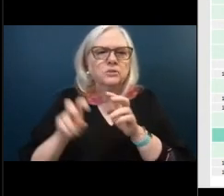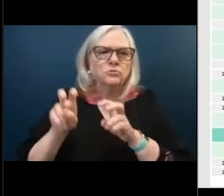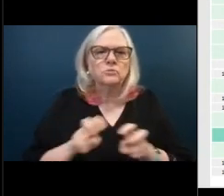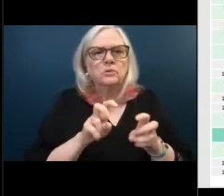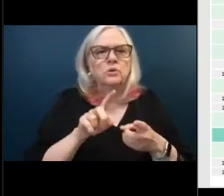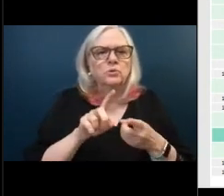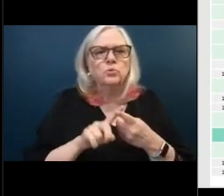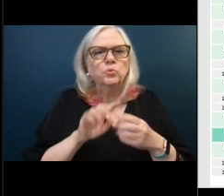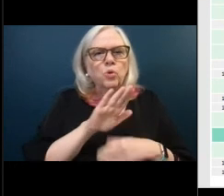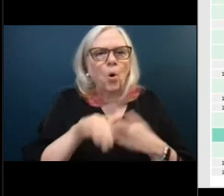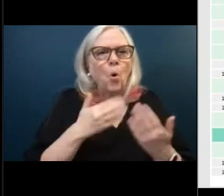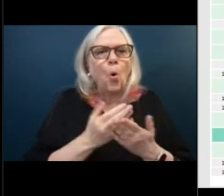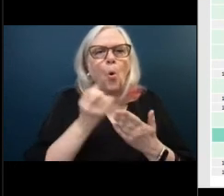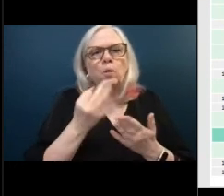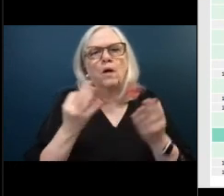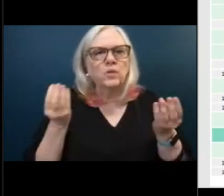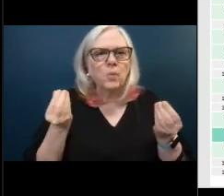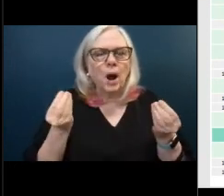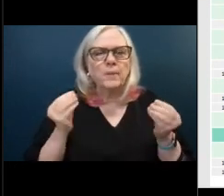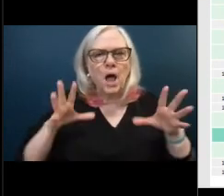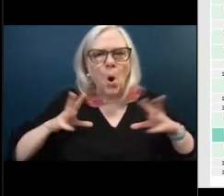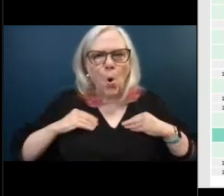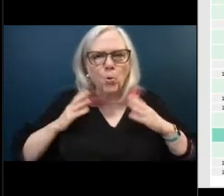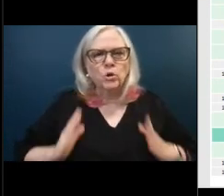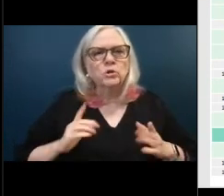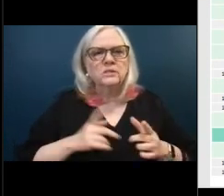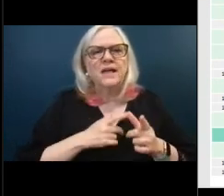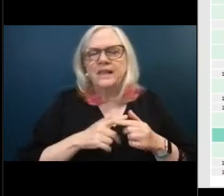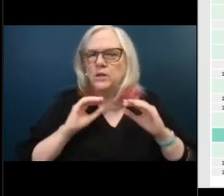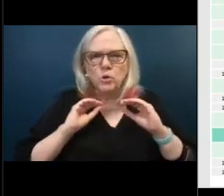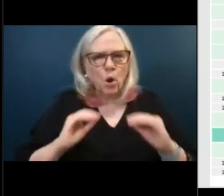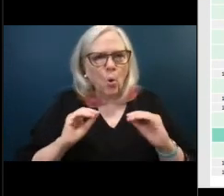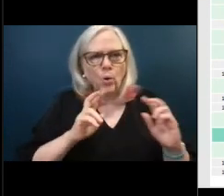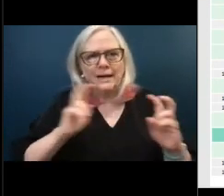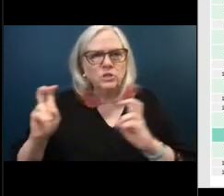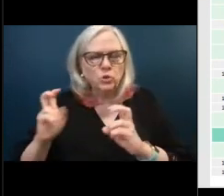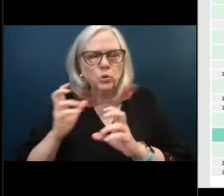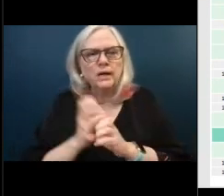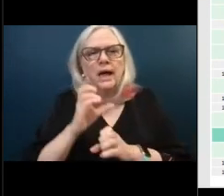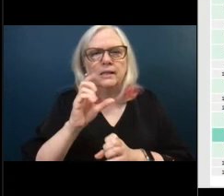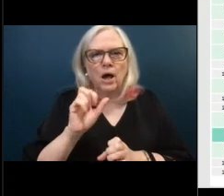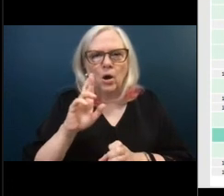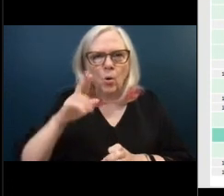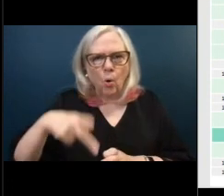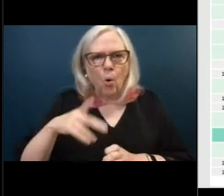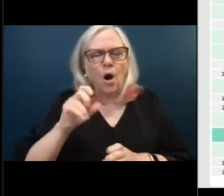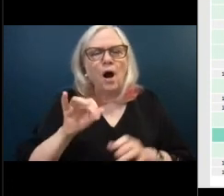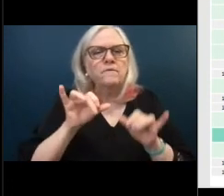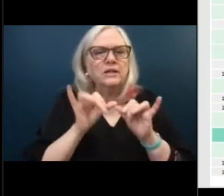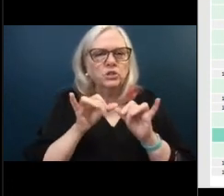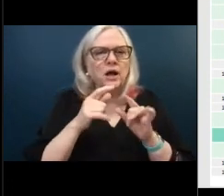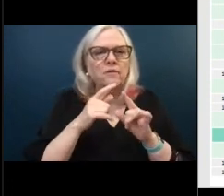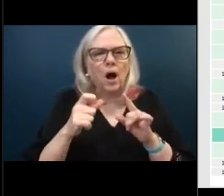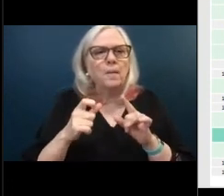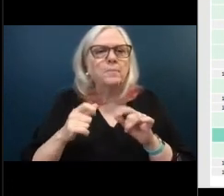and then there would be no issue get the corps of engineers from the army to take a look at the progress or